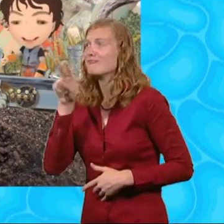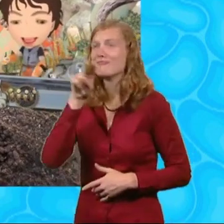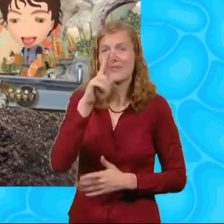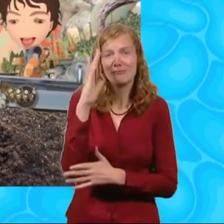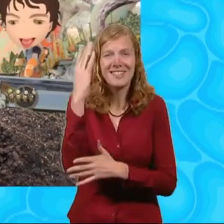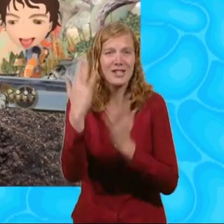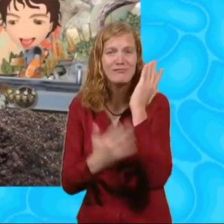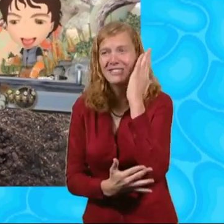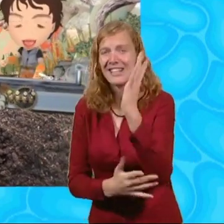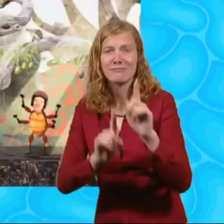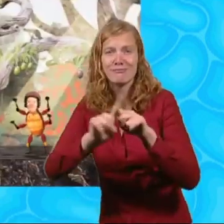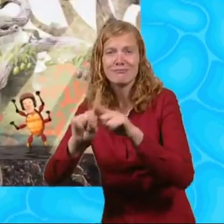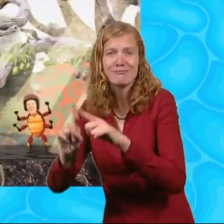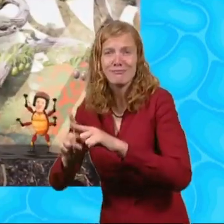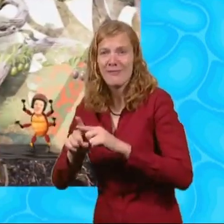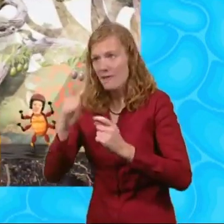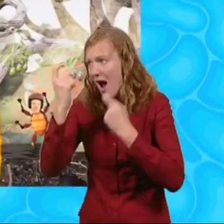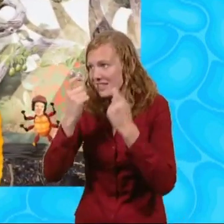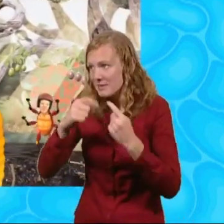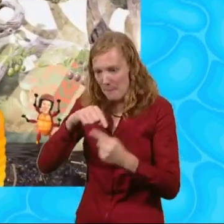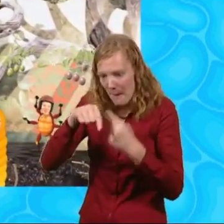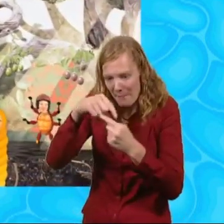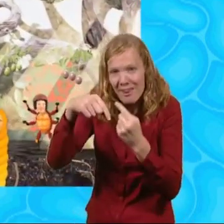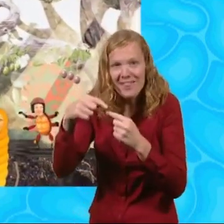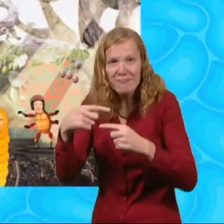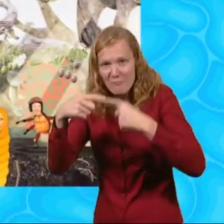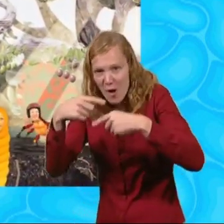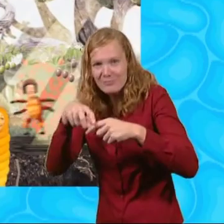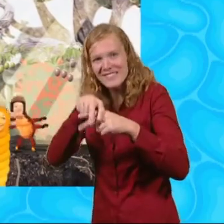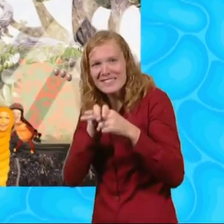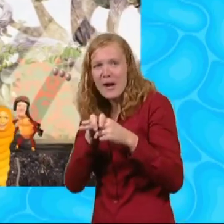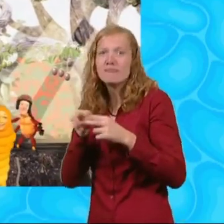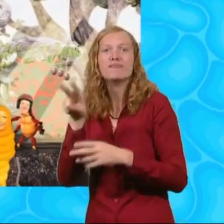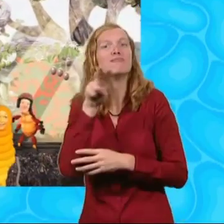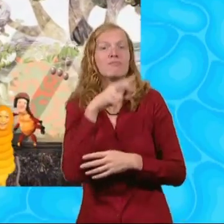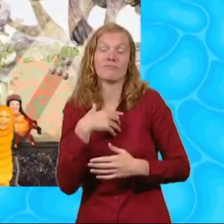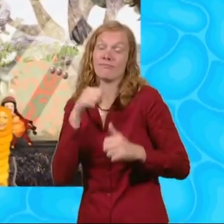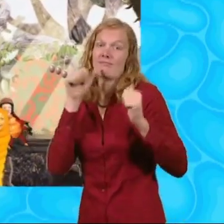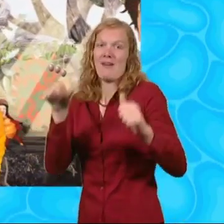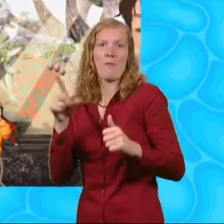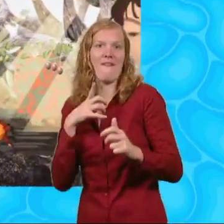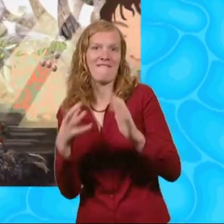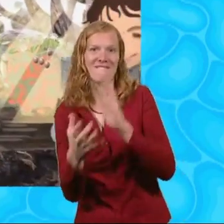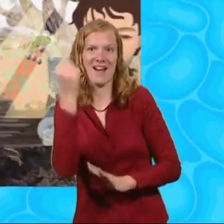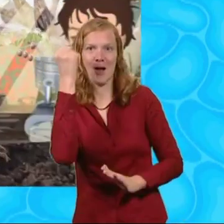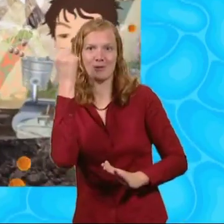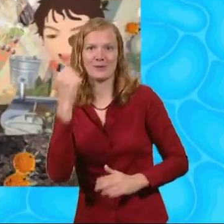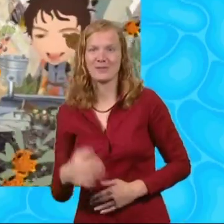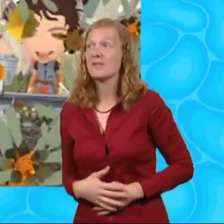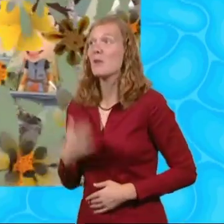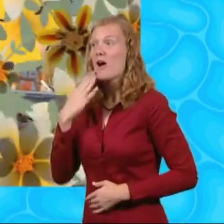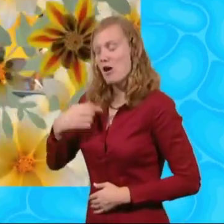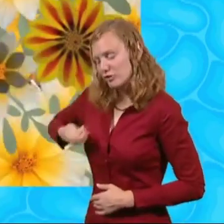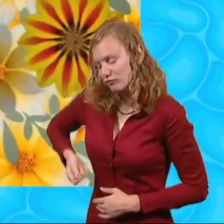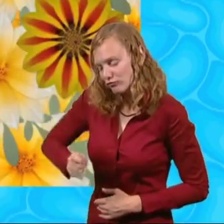ride Take a hole or just sit down Cause my favorite thing I've found Is